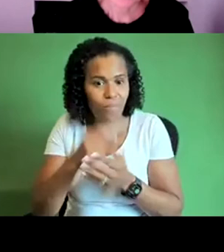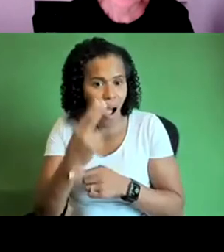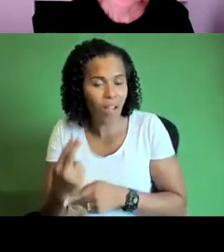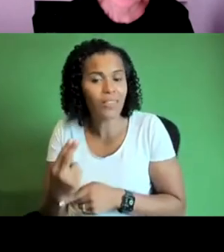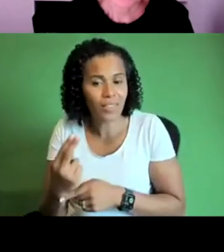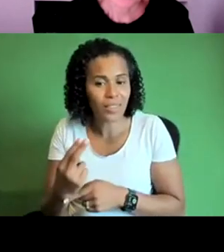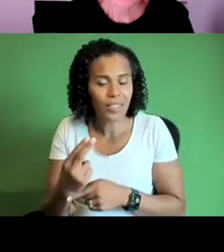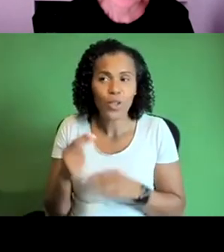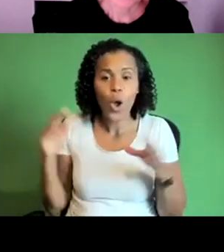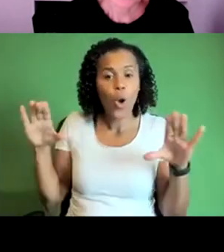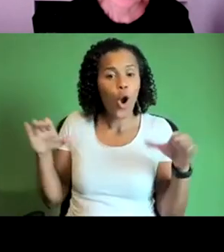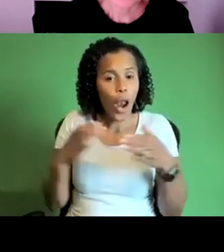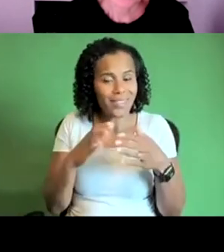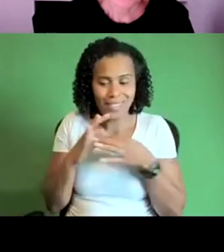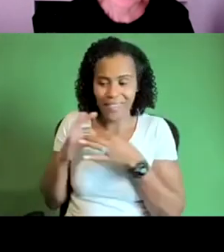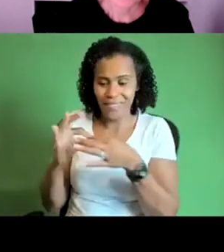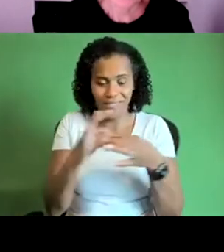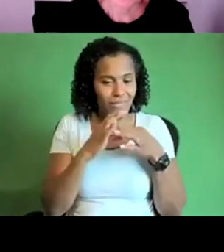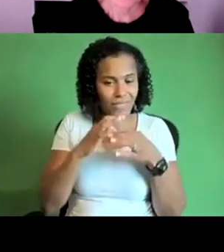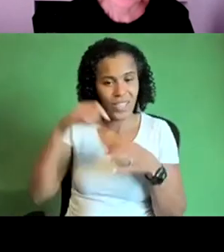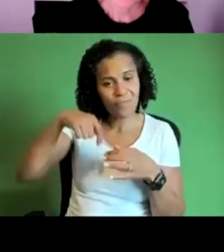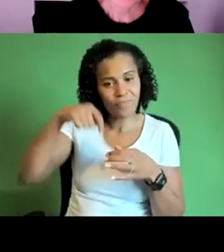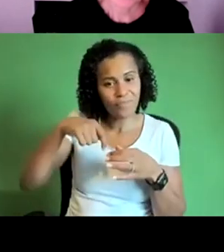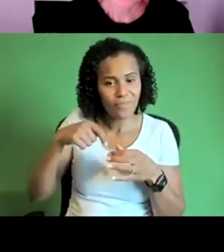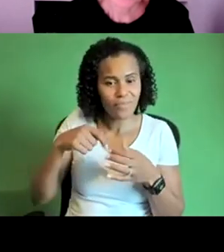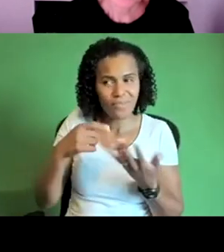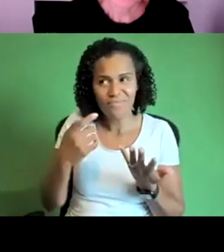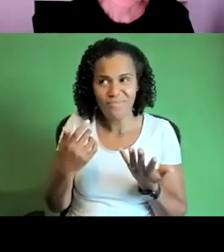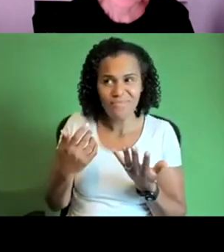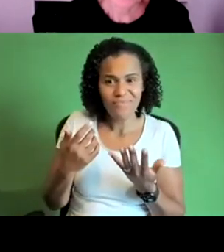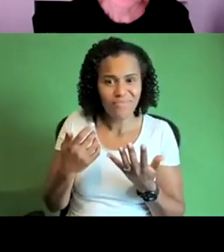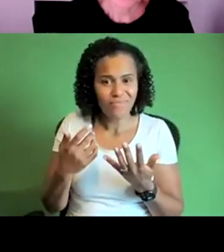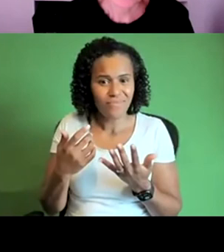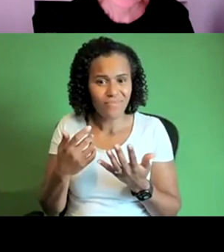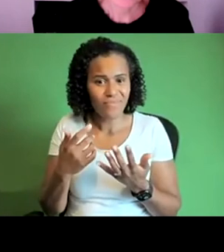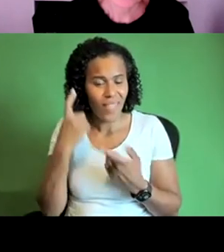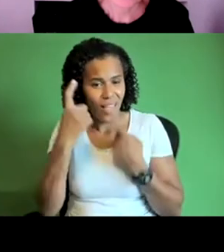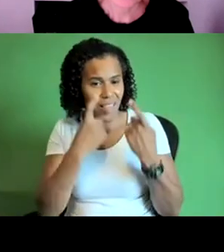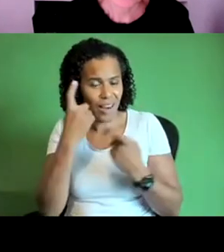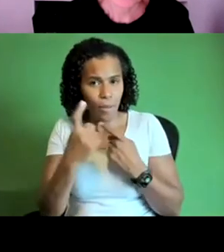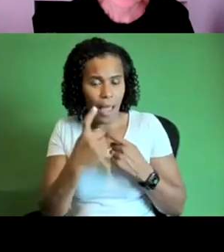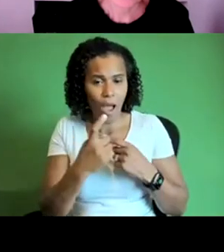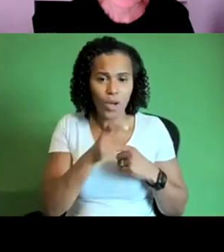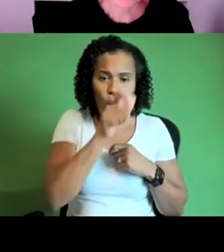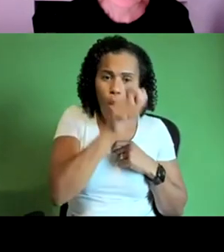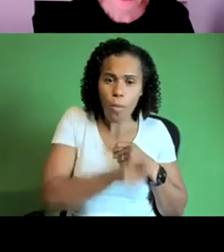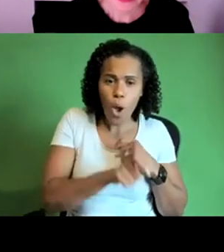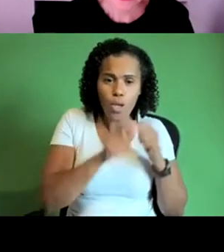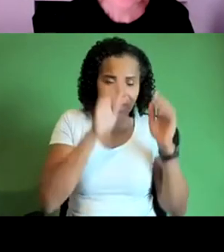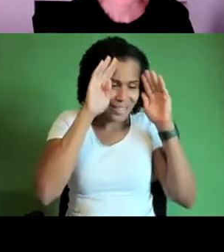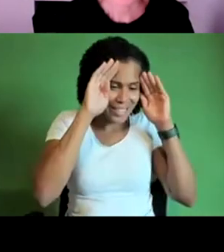of collective approach is actually it sounds kind of the opposite to the sort of person-centered approach that we kind of uh